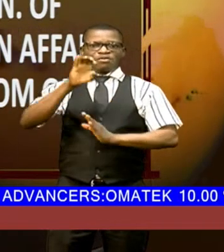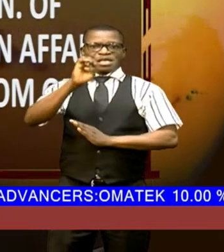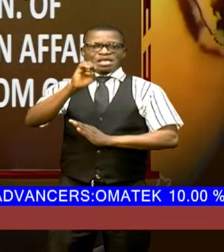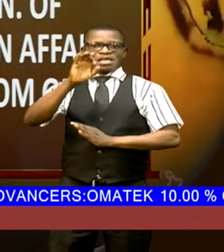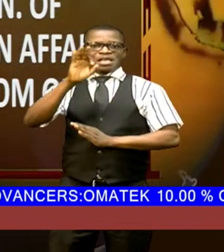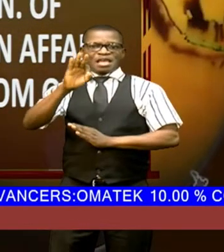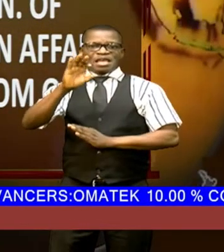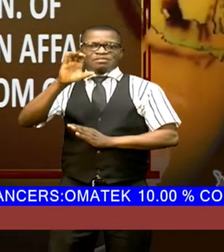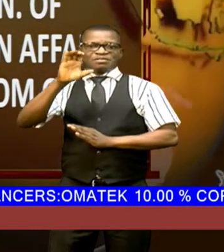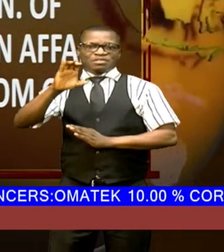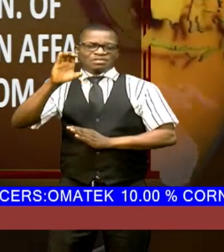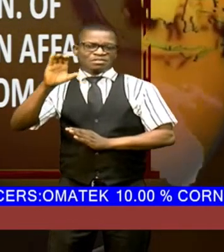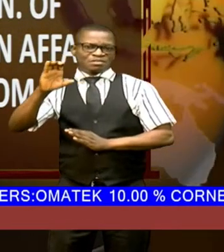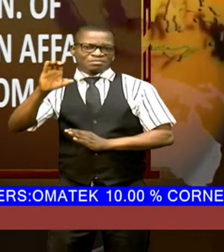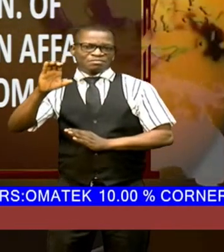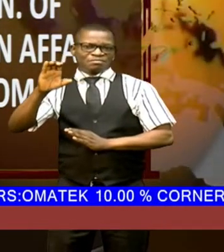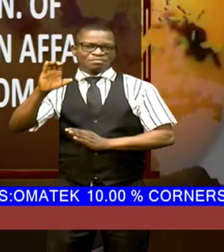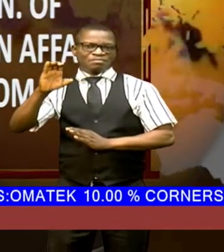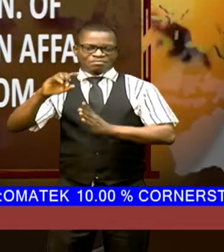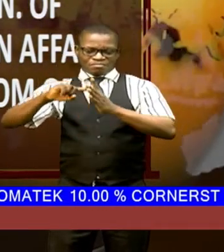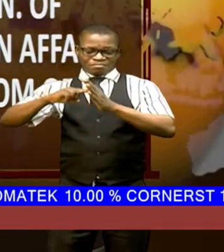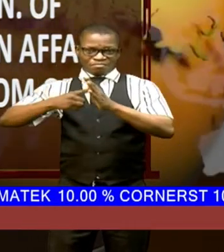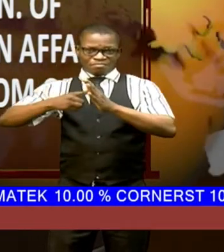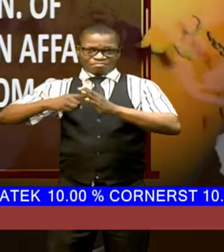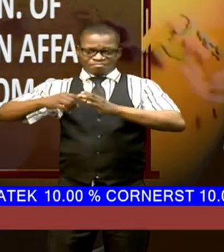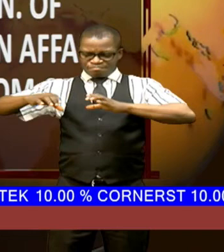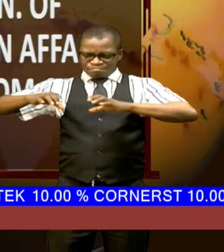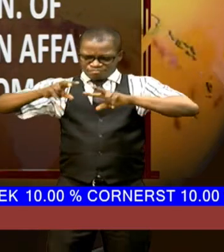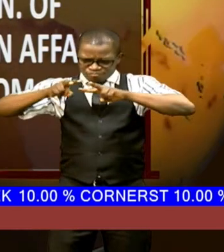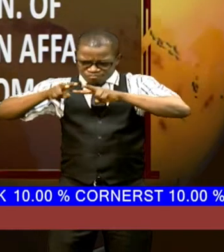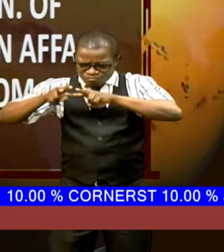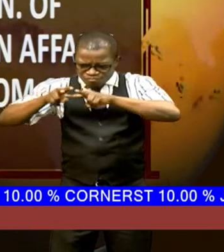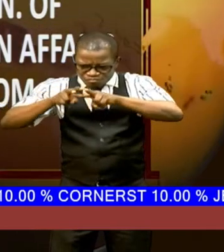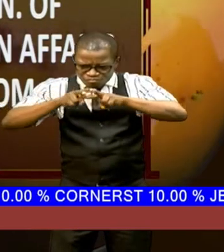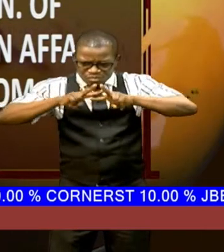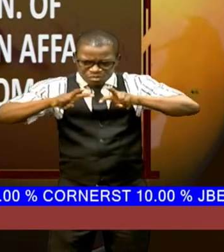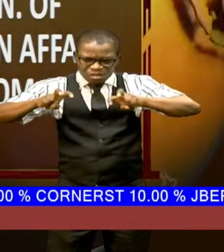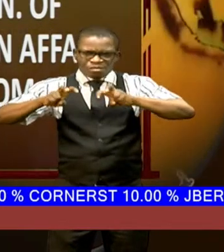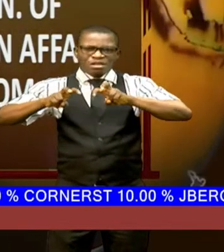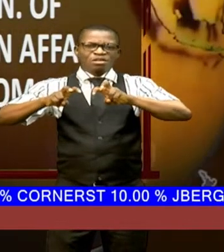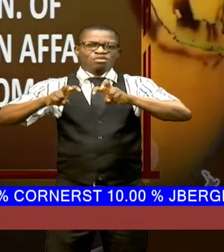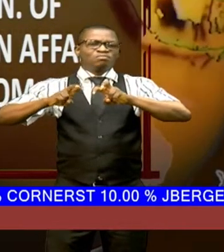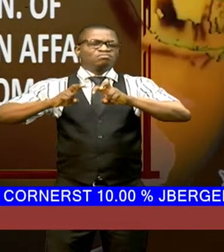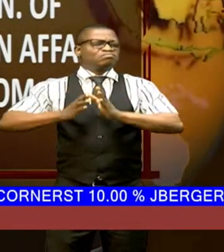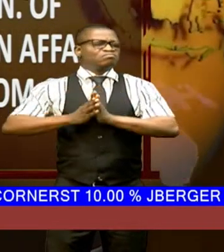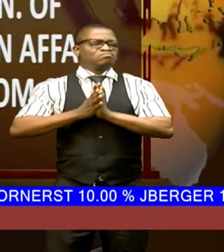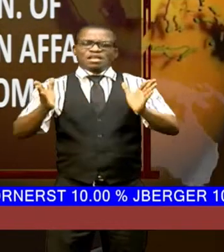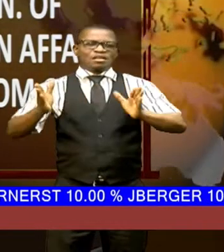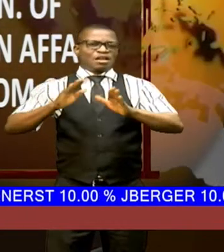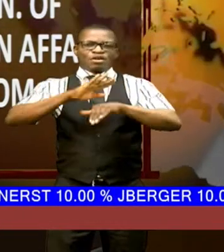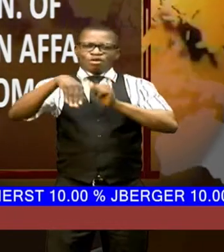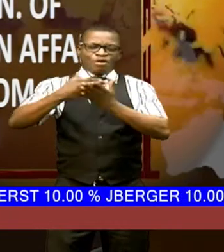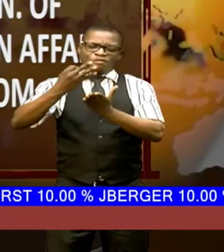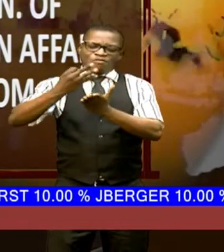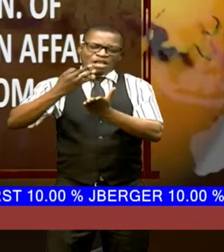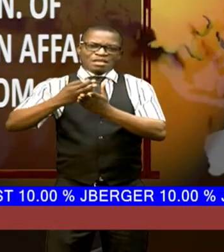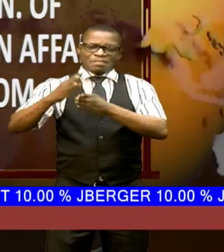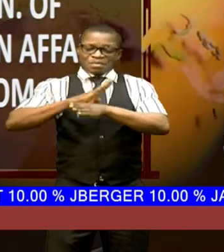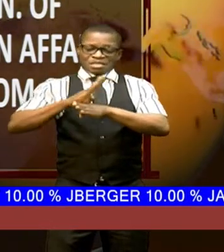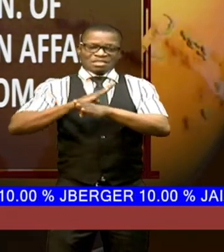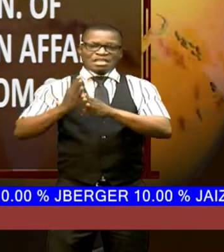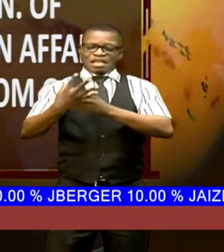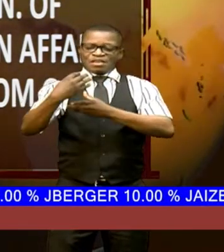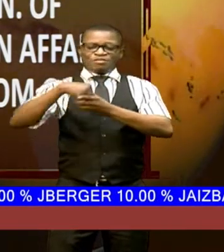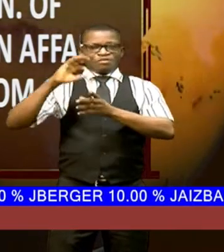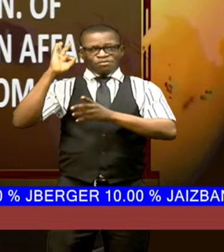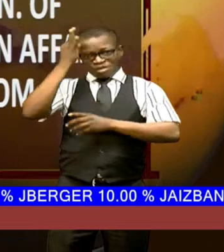crimes commission efcc to conduct a thorough investigation into all aspects of the financial transactions involving